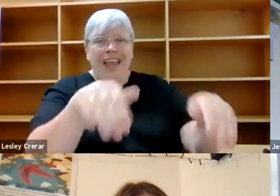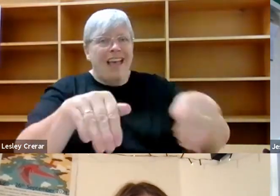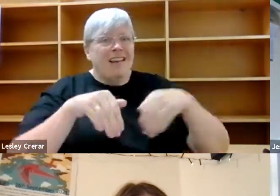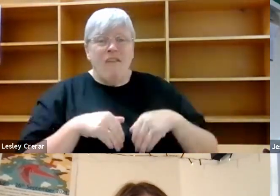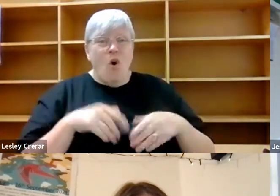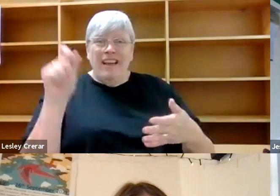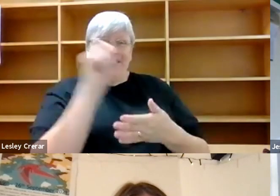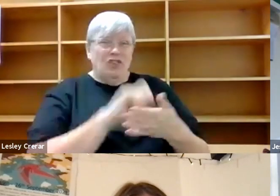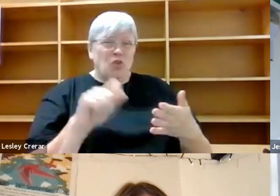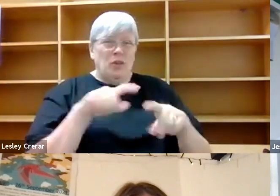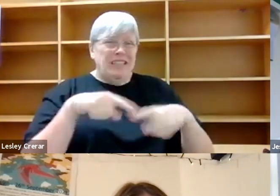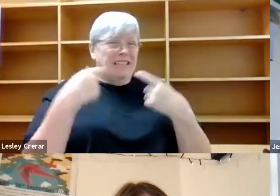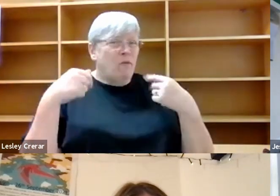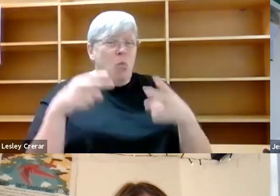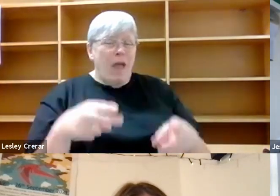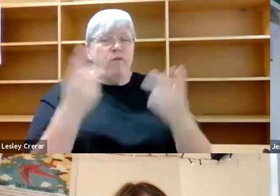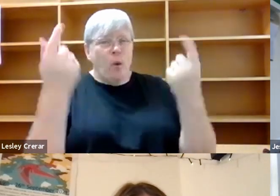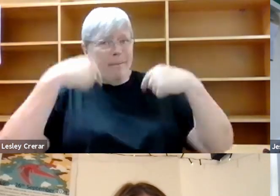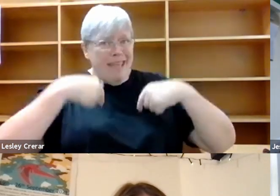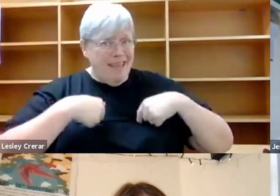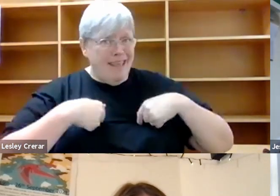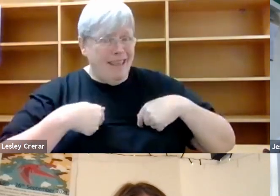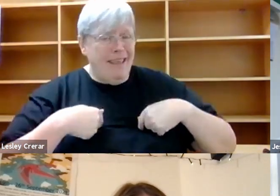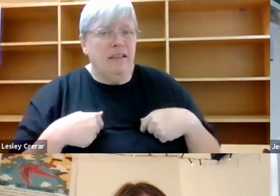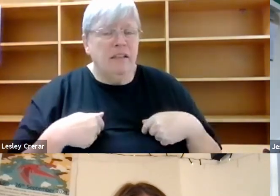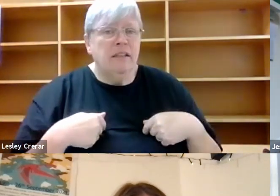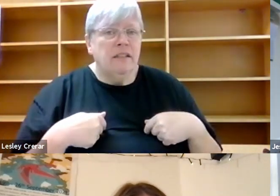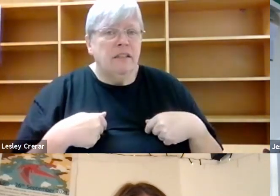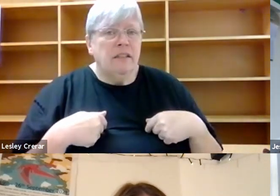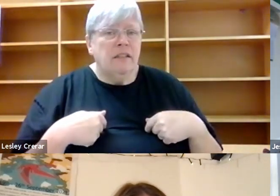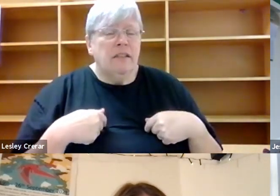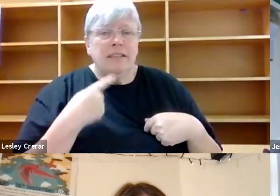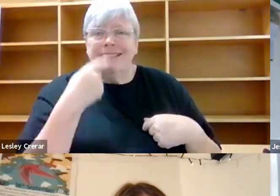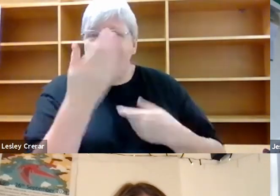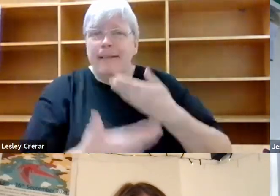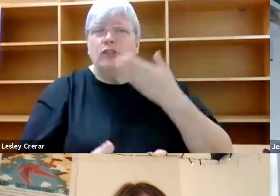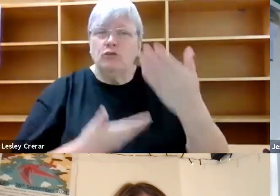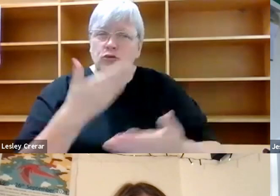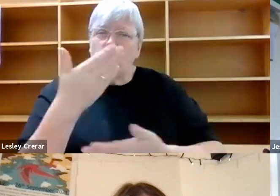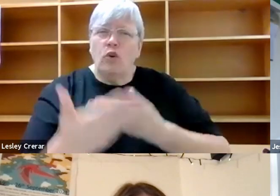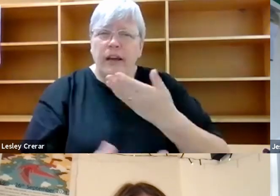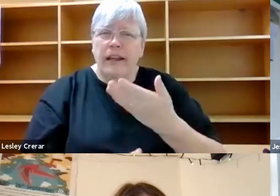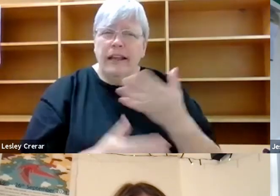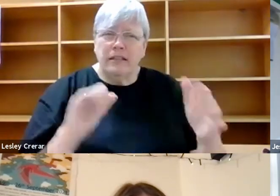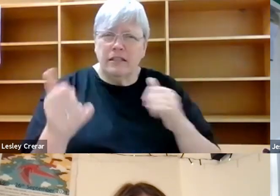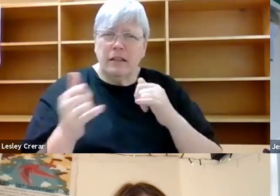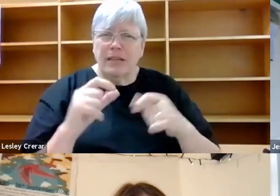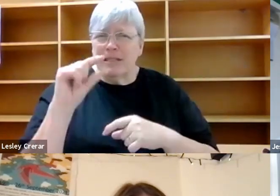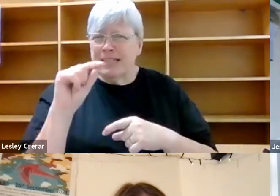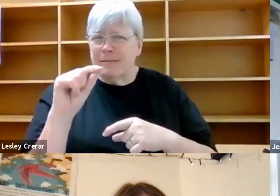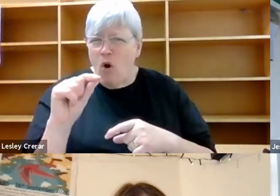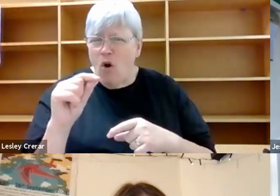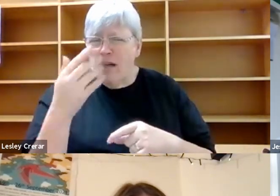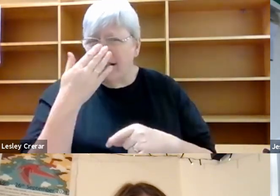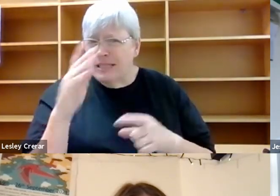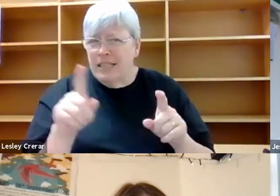different scales. And so for me, being able to like, tell those stories that sometimes very small scales that might seem like, oh, we're just focusing